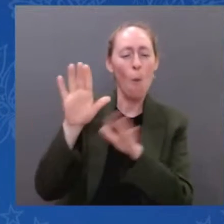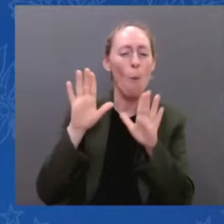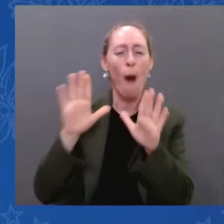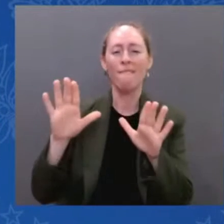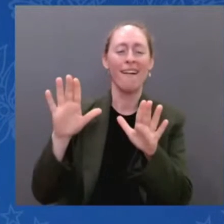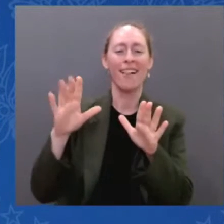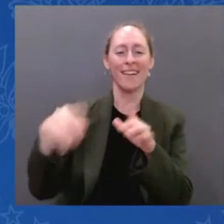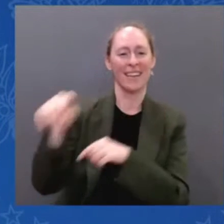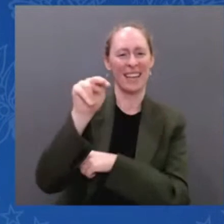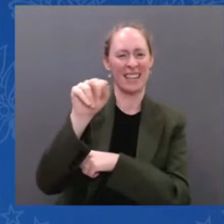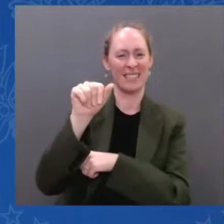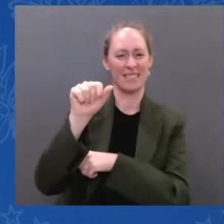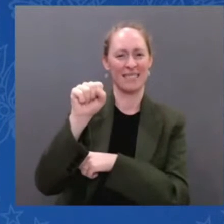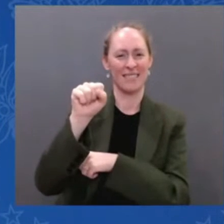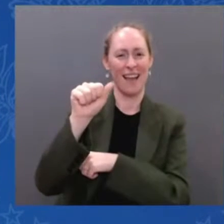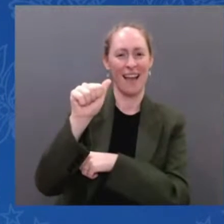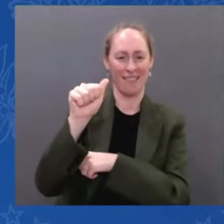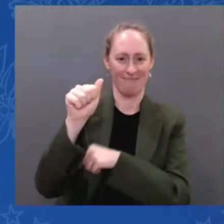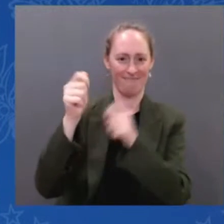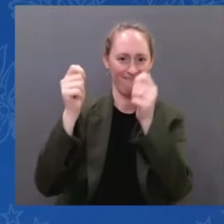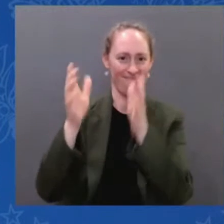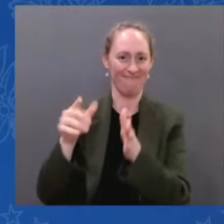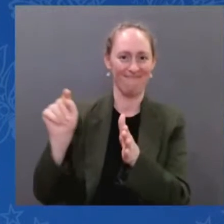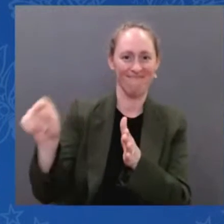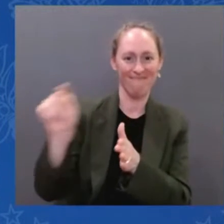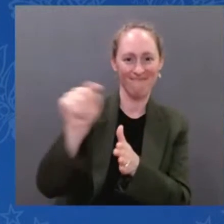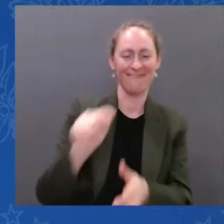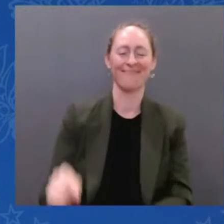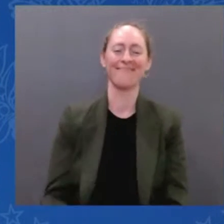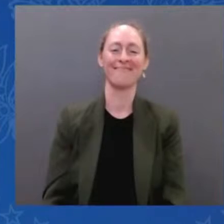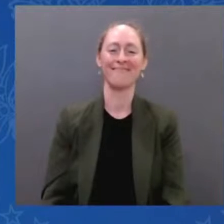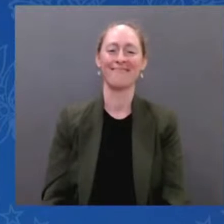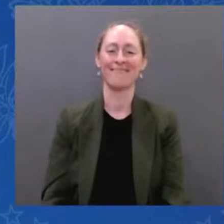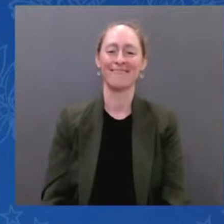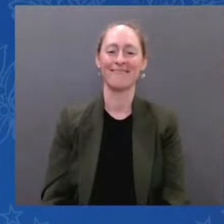Bill Nelson. Bill, you're a good friend. Thank you very much for what you're doing.